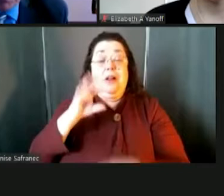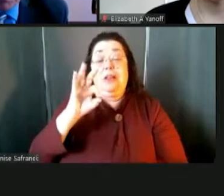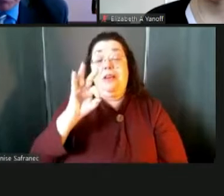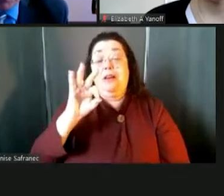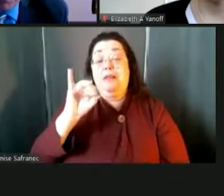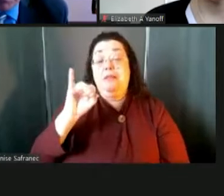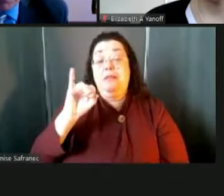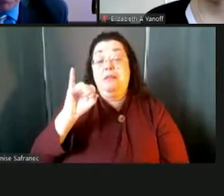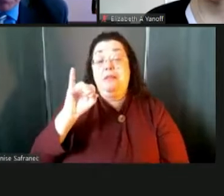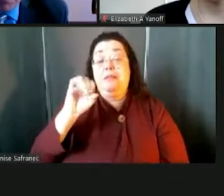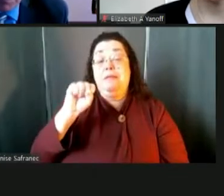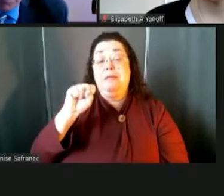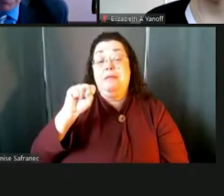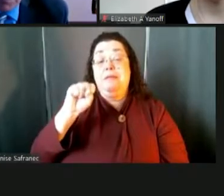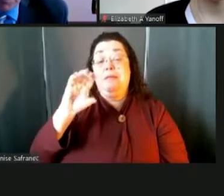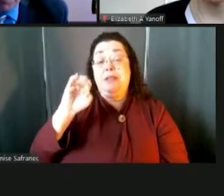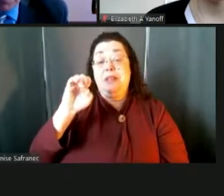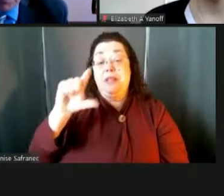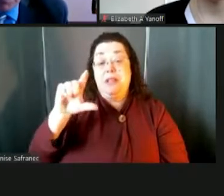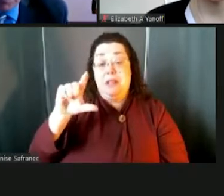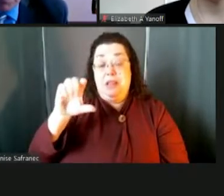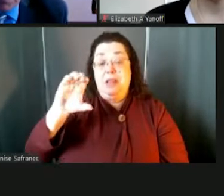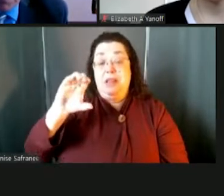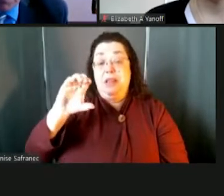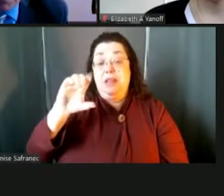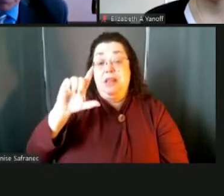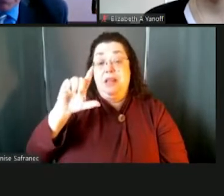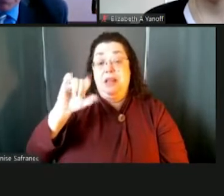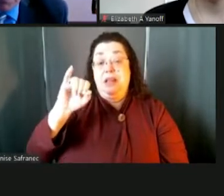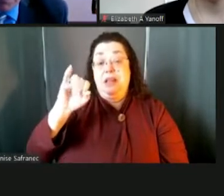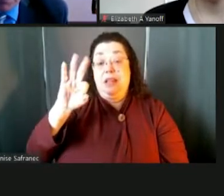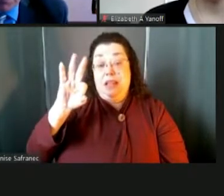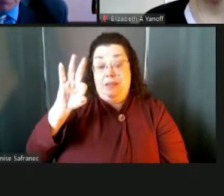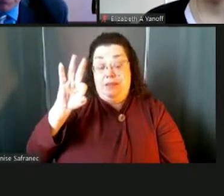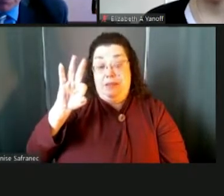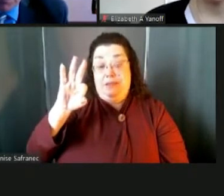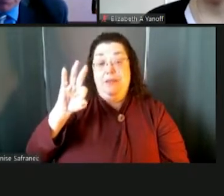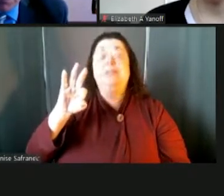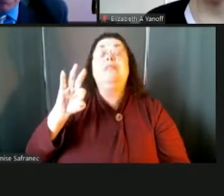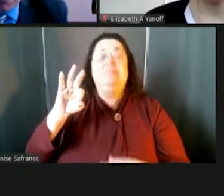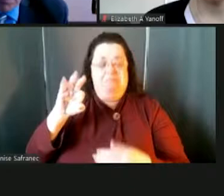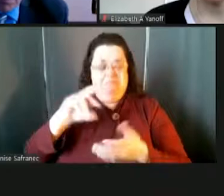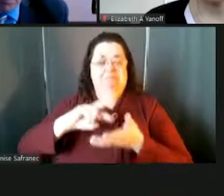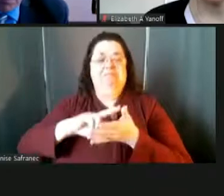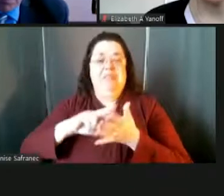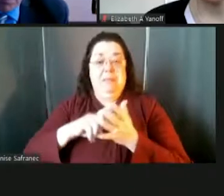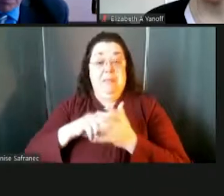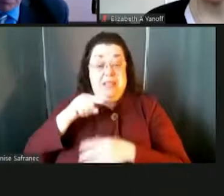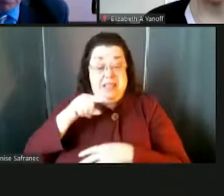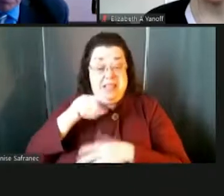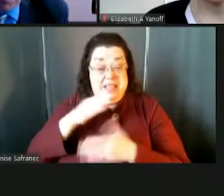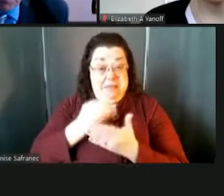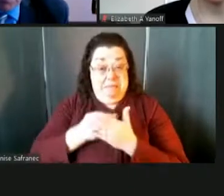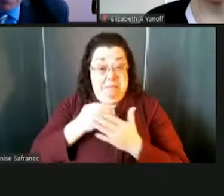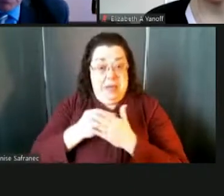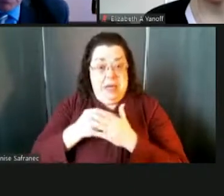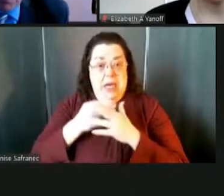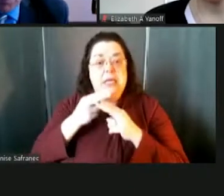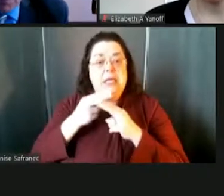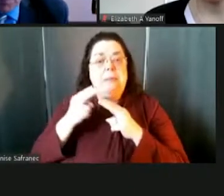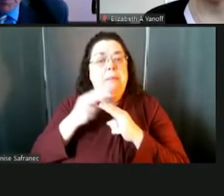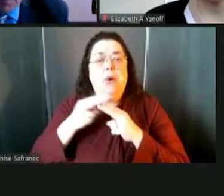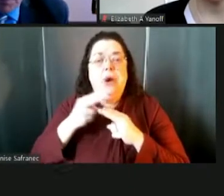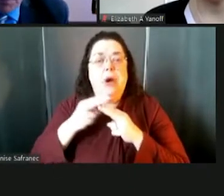money that's temporary money, which is what this federal stimulus money is going to be. And it's going to be significant, but it's going to be temporary.